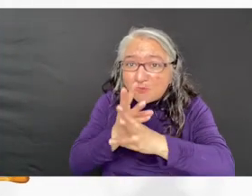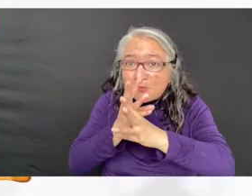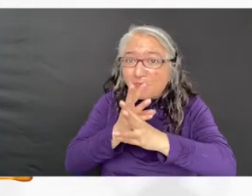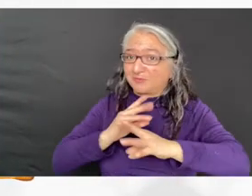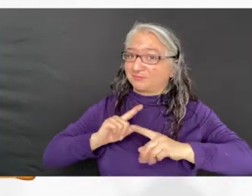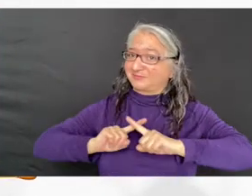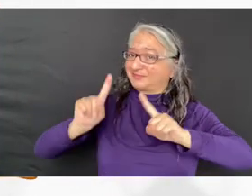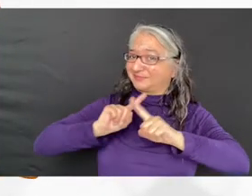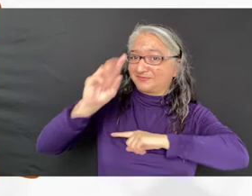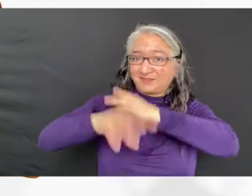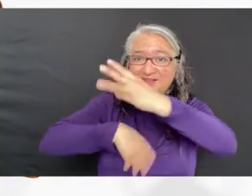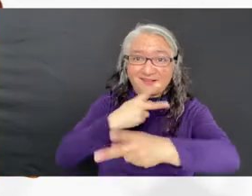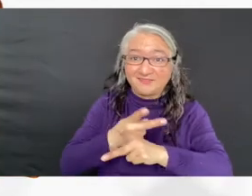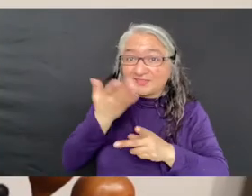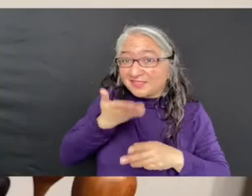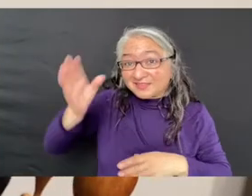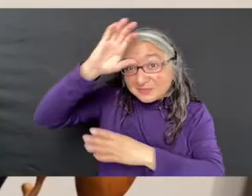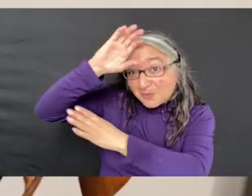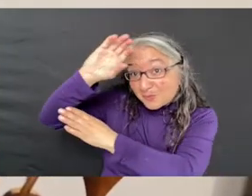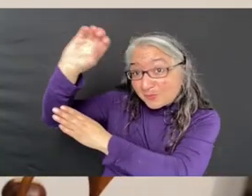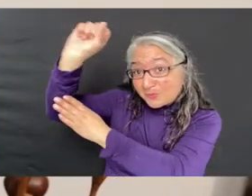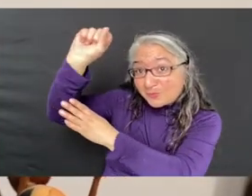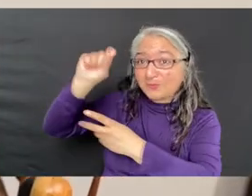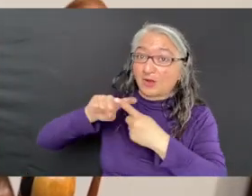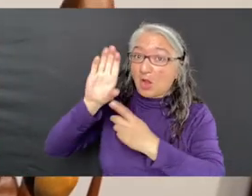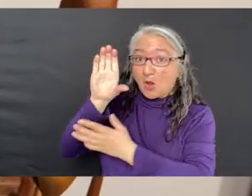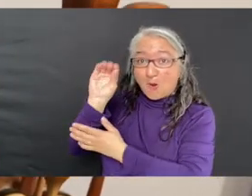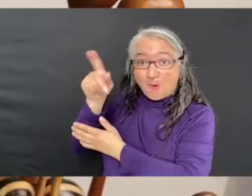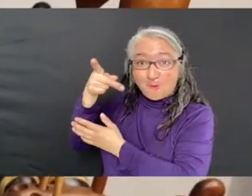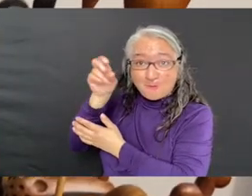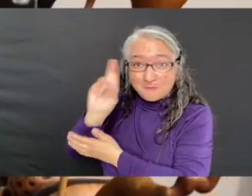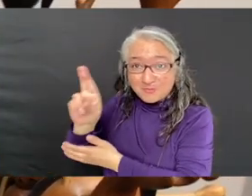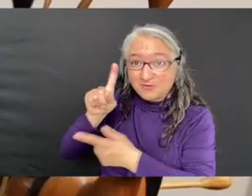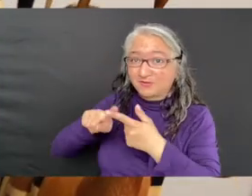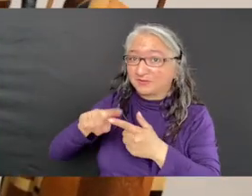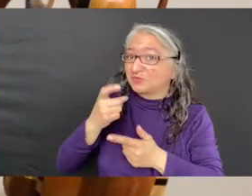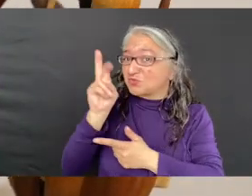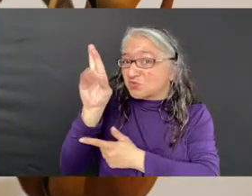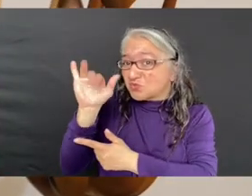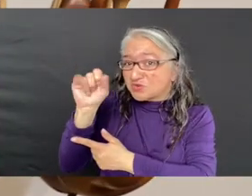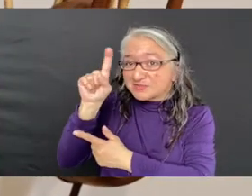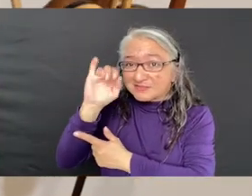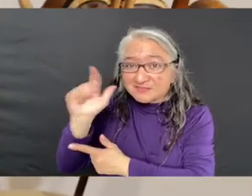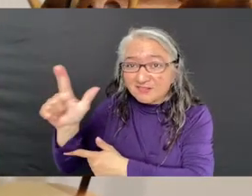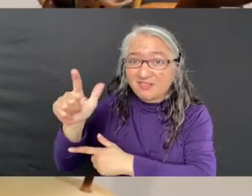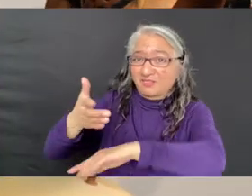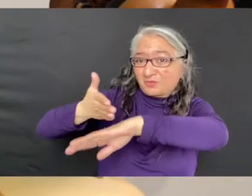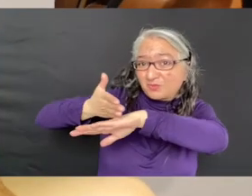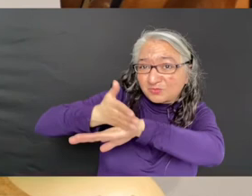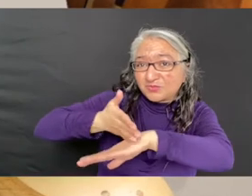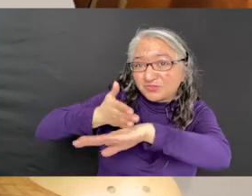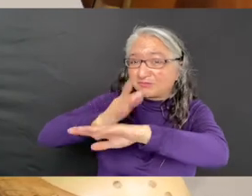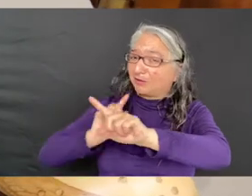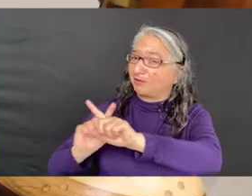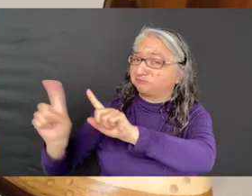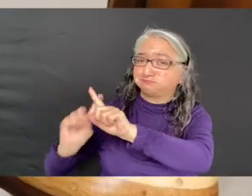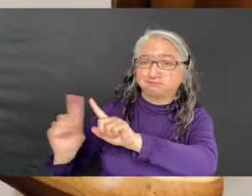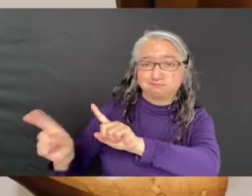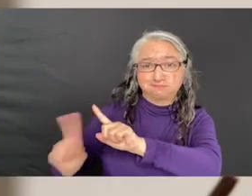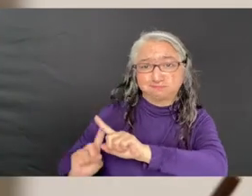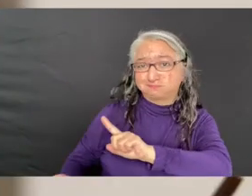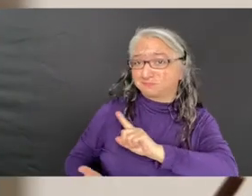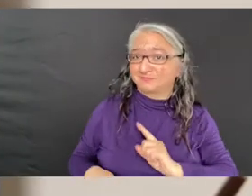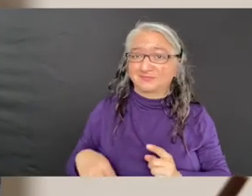including horn, copper, crystals, glass, and various woods. It is completely plausible that this small piece